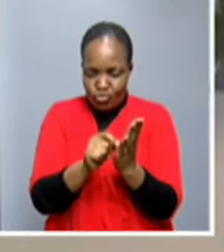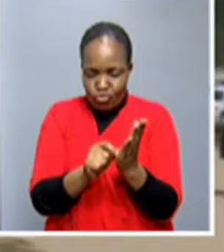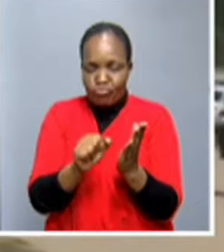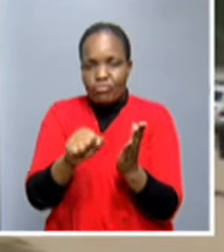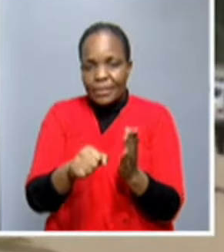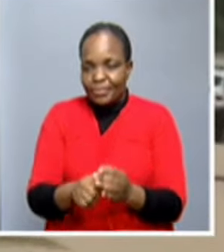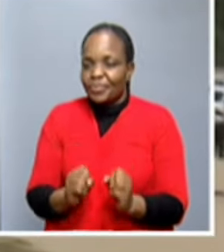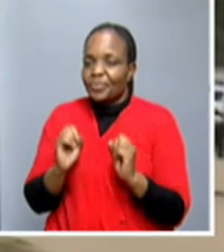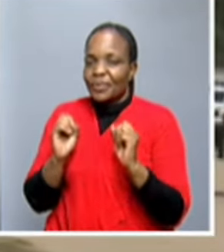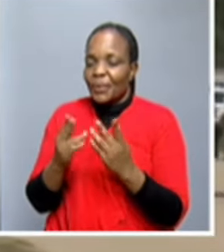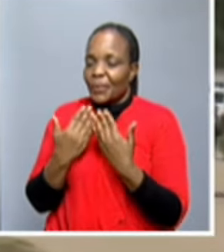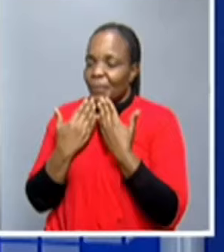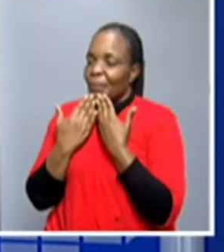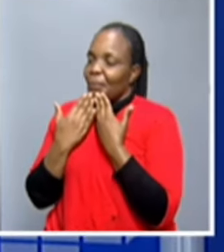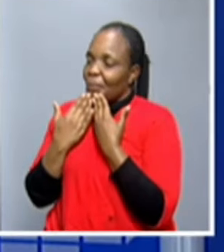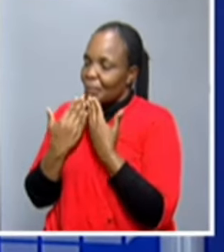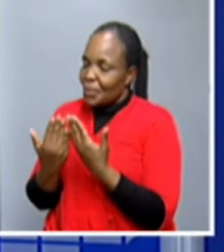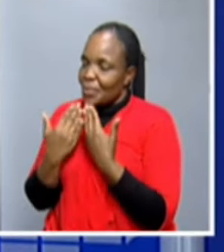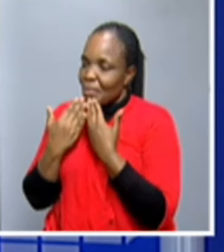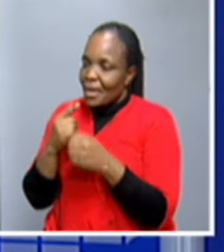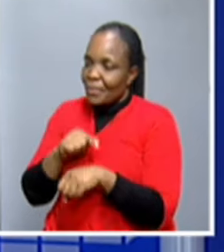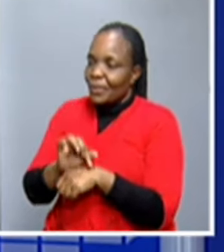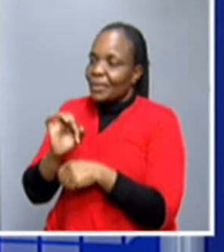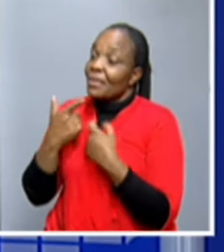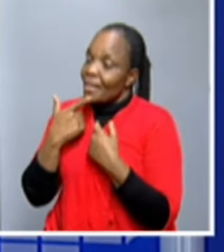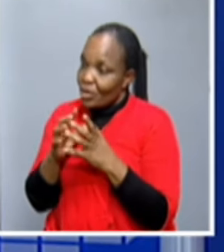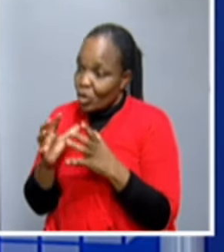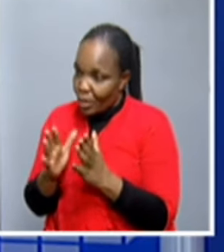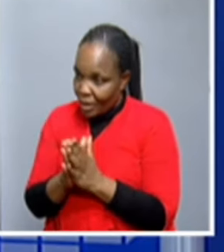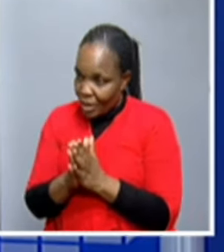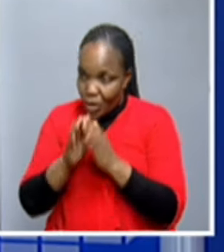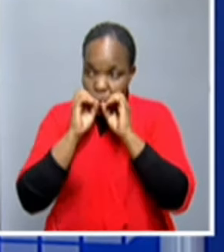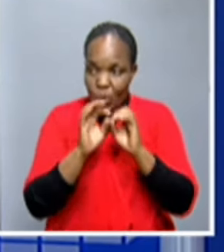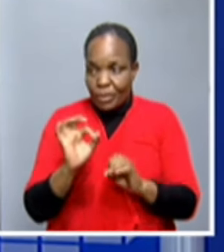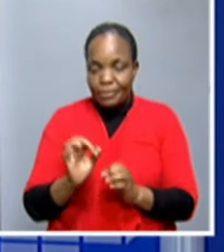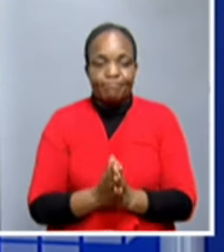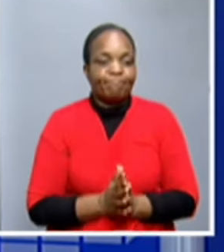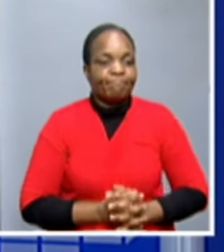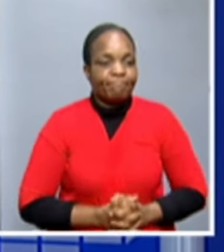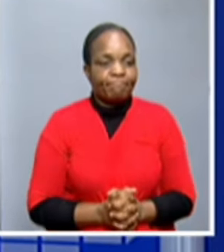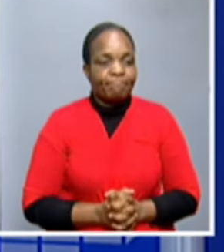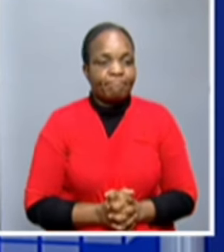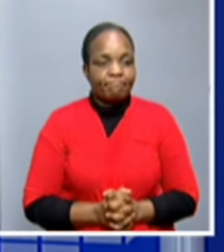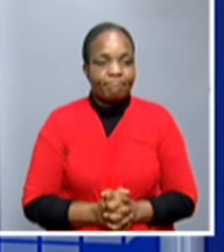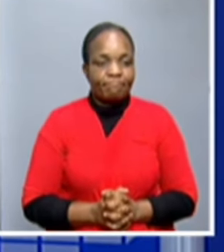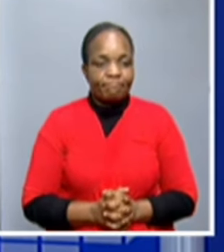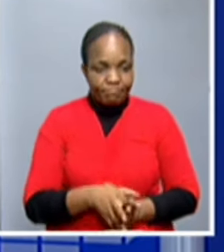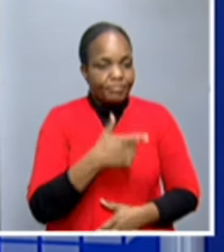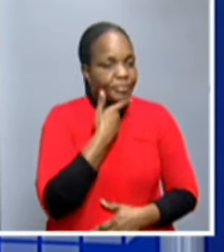All right. Well, Vandilini, thank you so much for your time and thank you so much for your insights there. Thank you. Thank you. you.